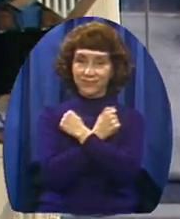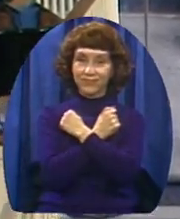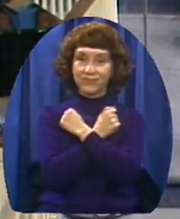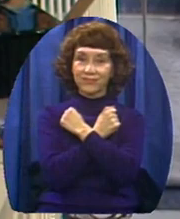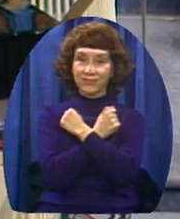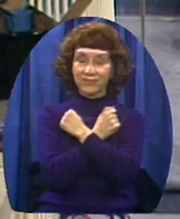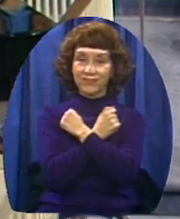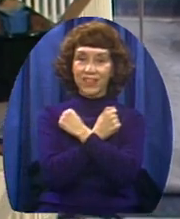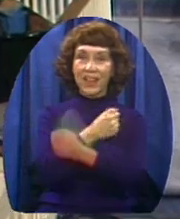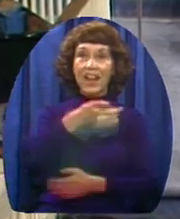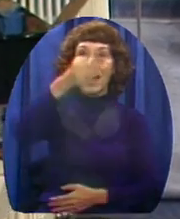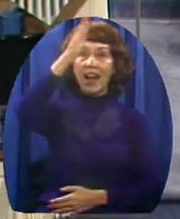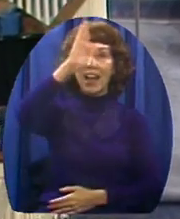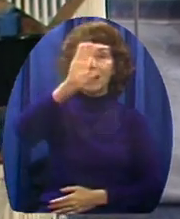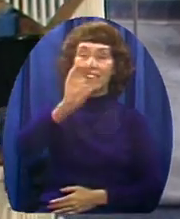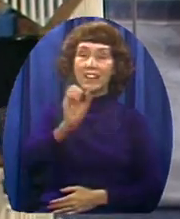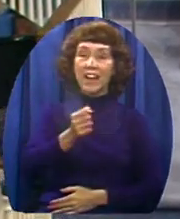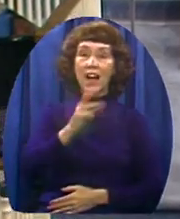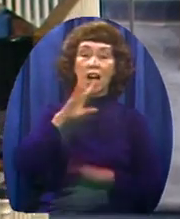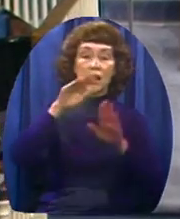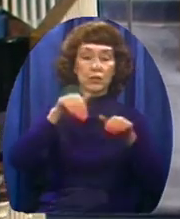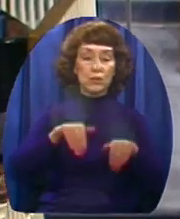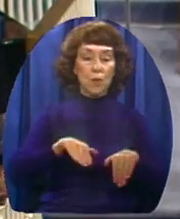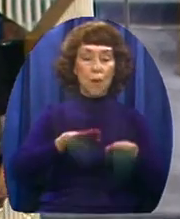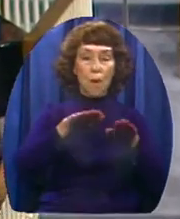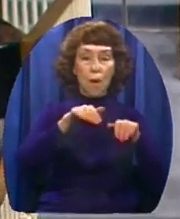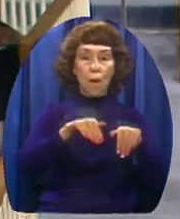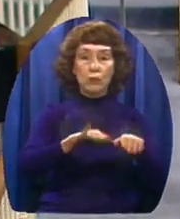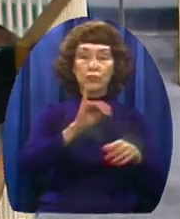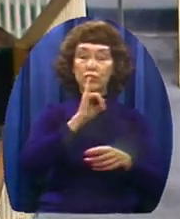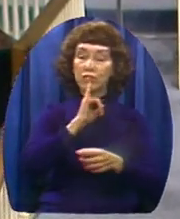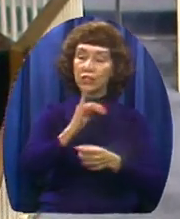And the ocean is dry